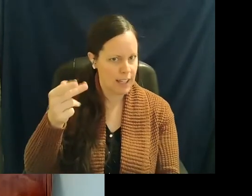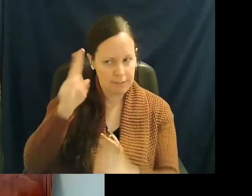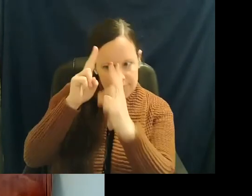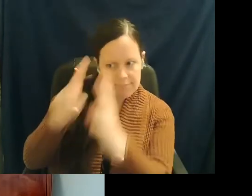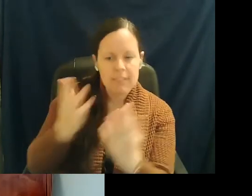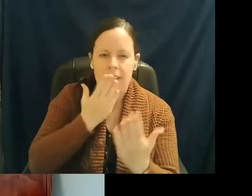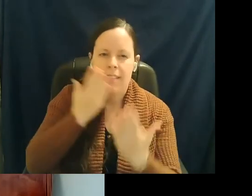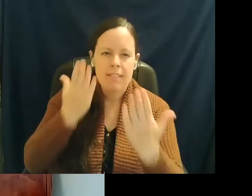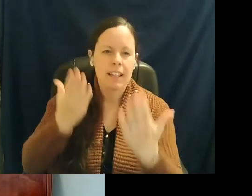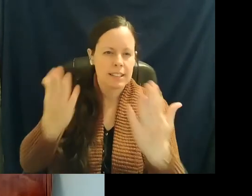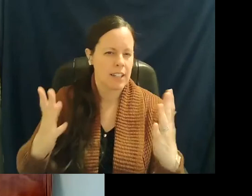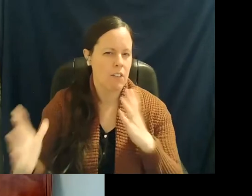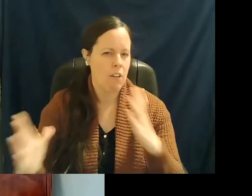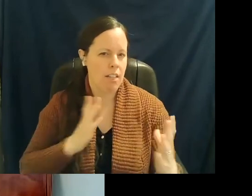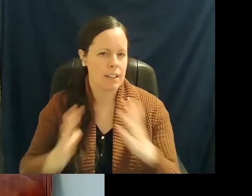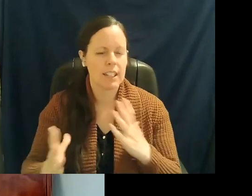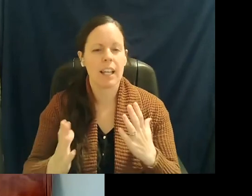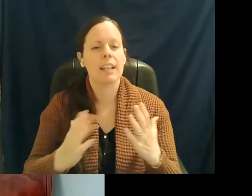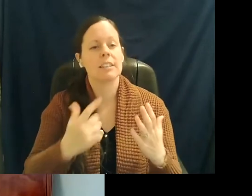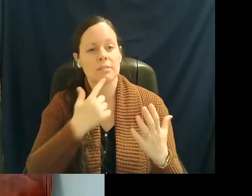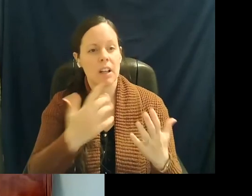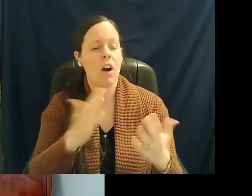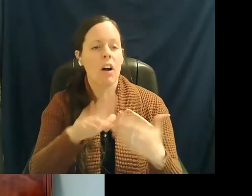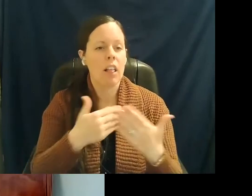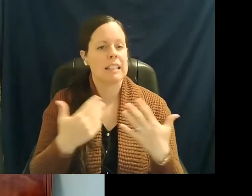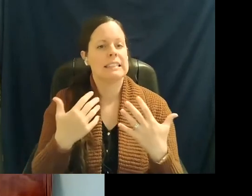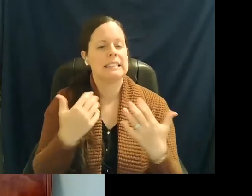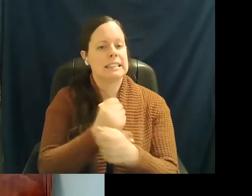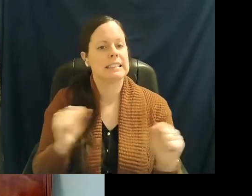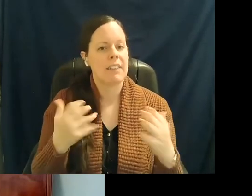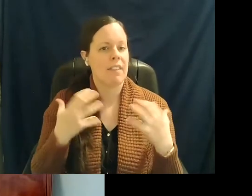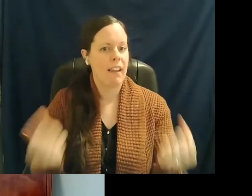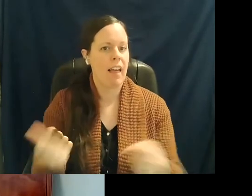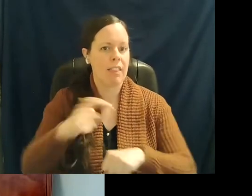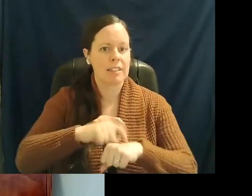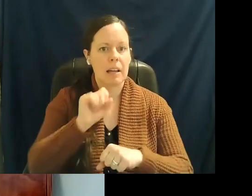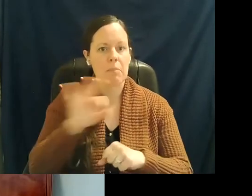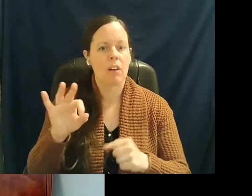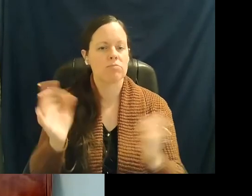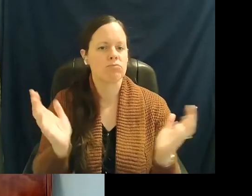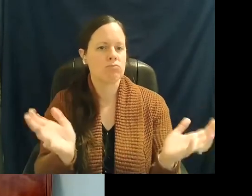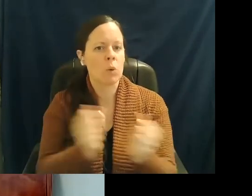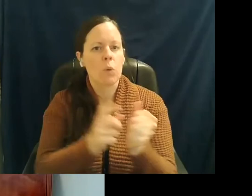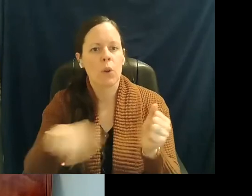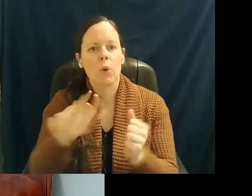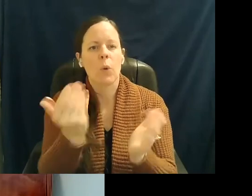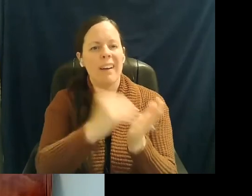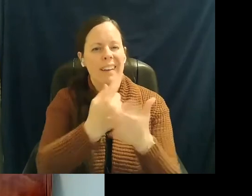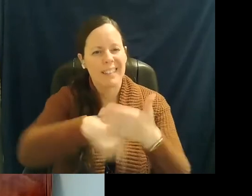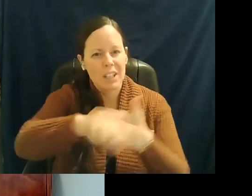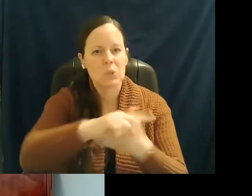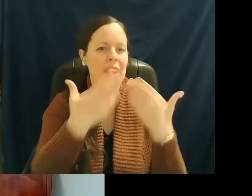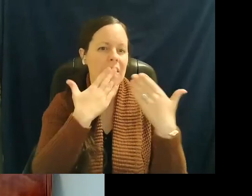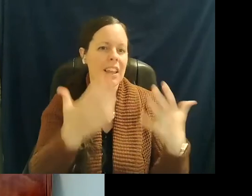Thanksgiving holiday. Wishing you all a very safe and healthy time off. And we'll talk with all of you again next week. Thank you very much.